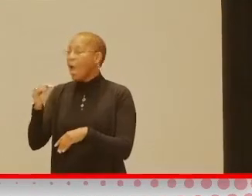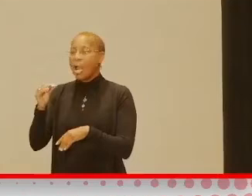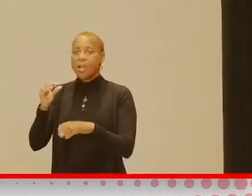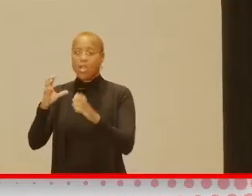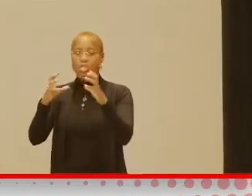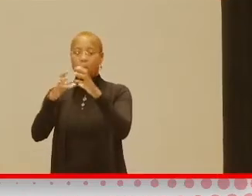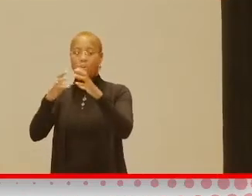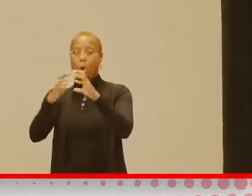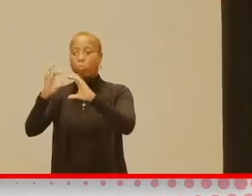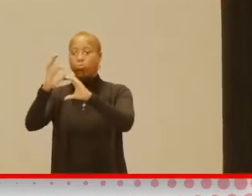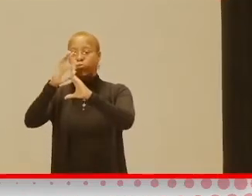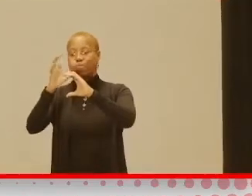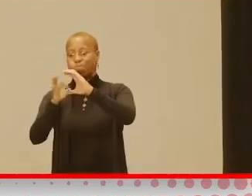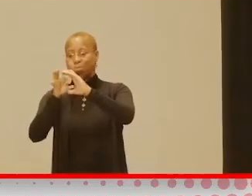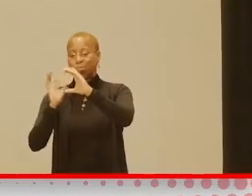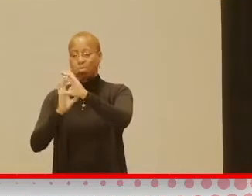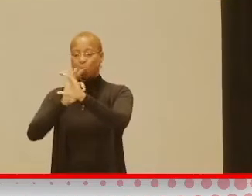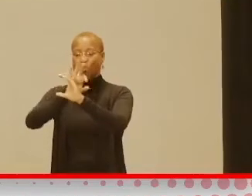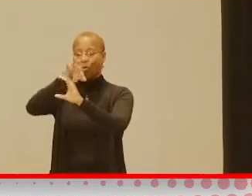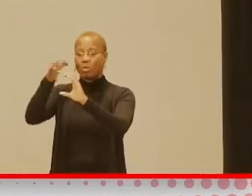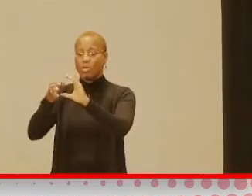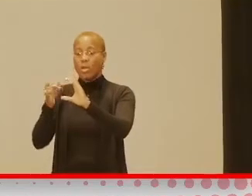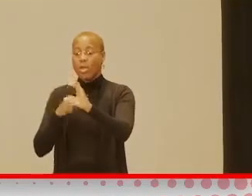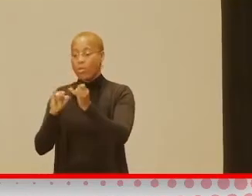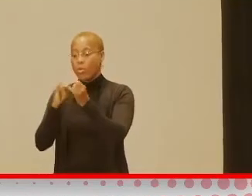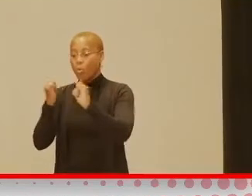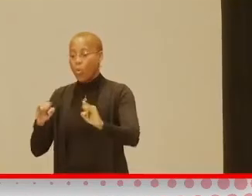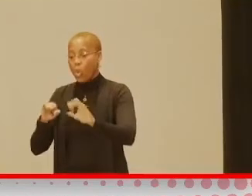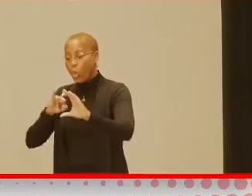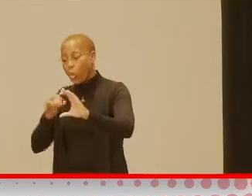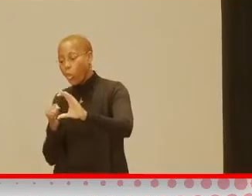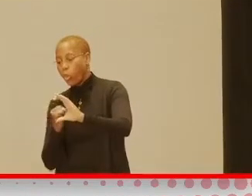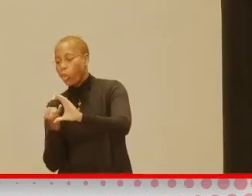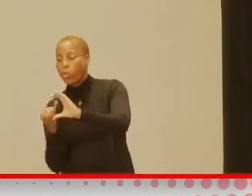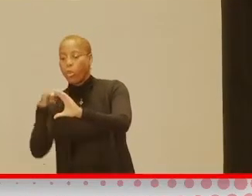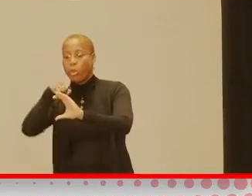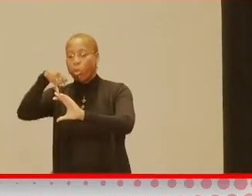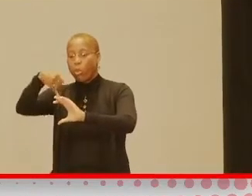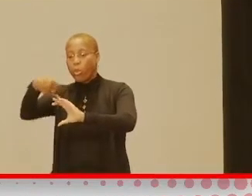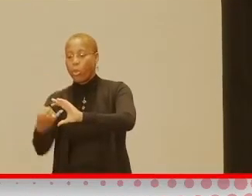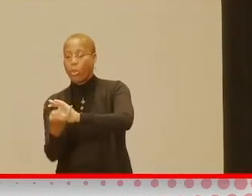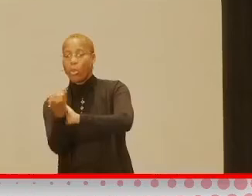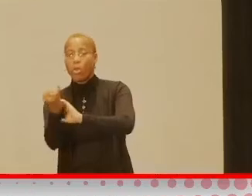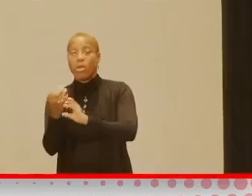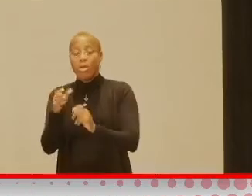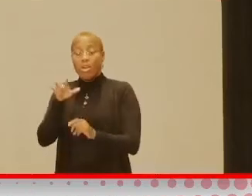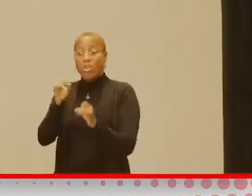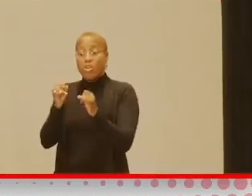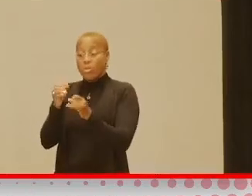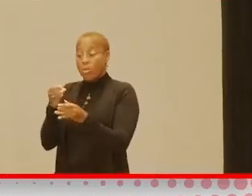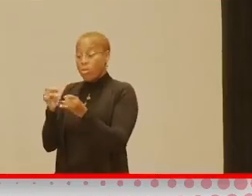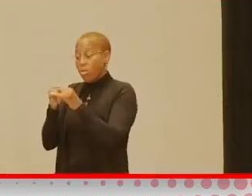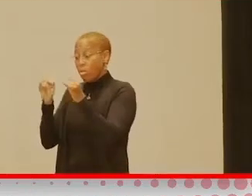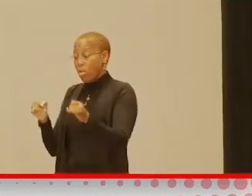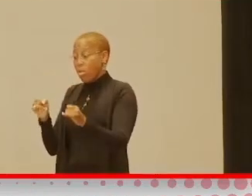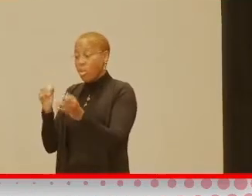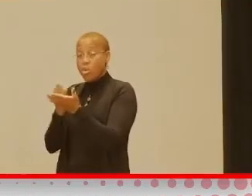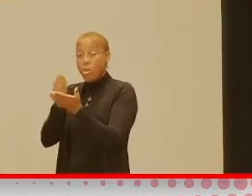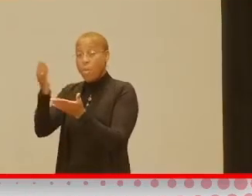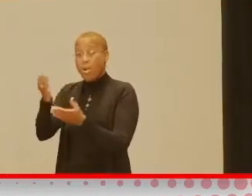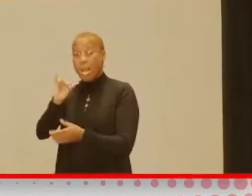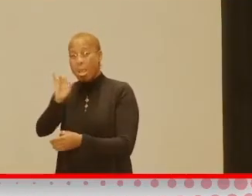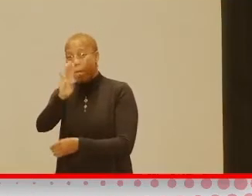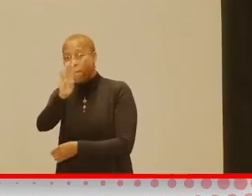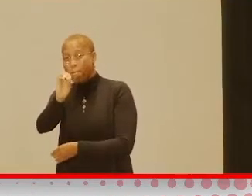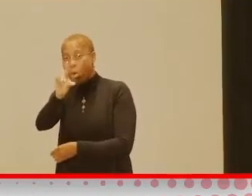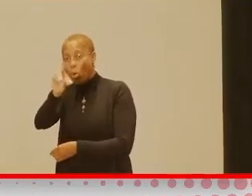you will, the other thread with that is actually what you can get at the craft store. It's like a bolo. So